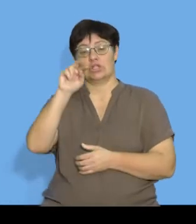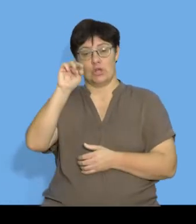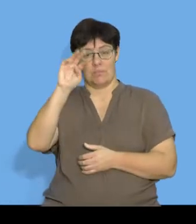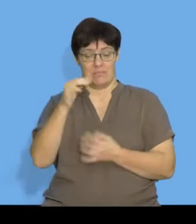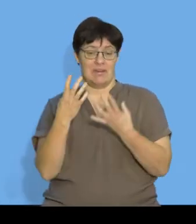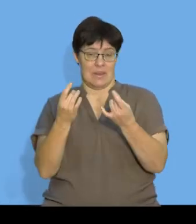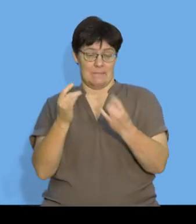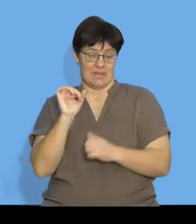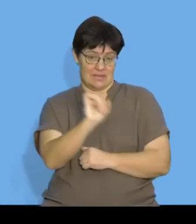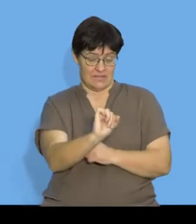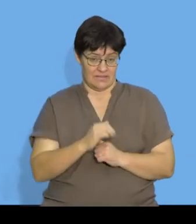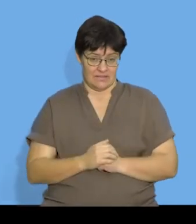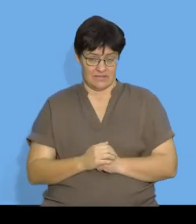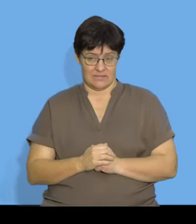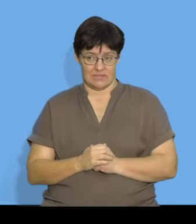number.